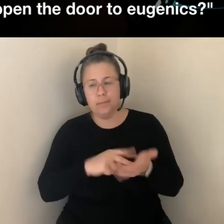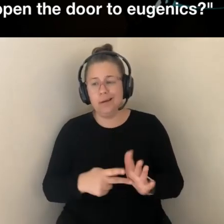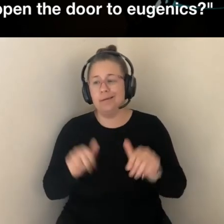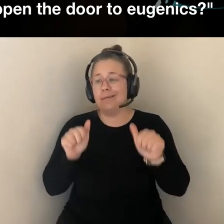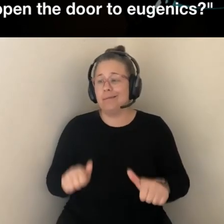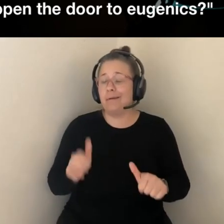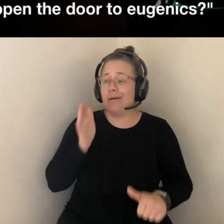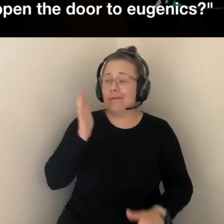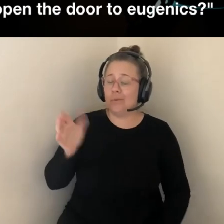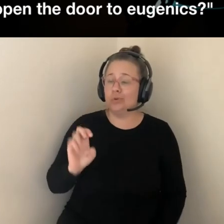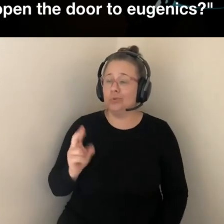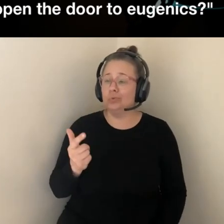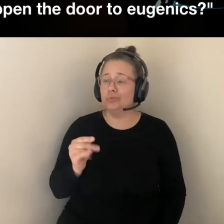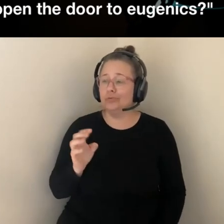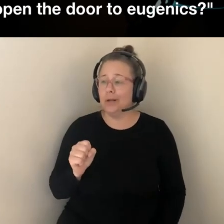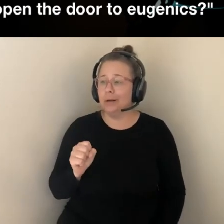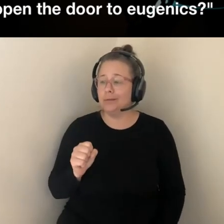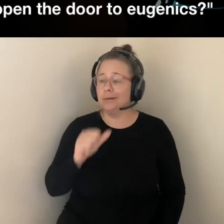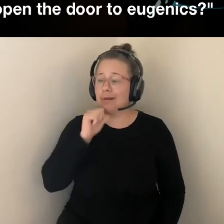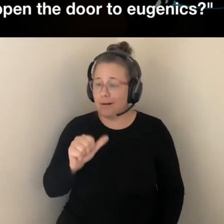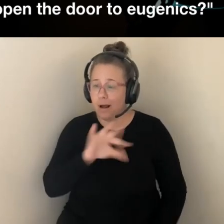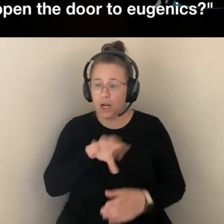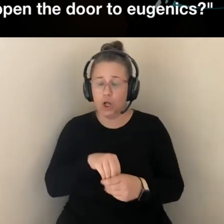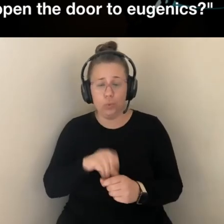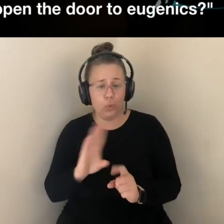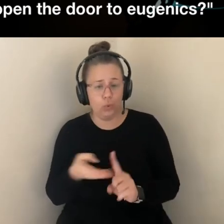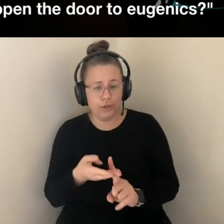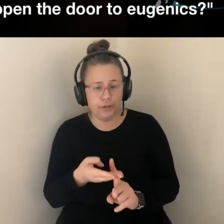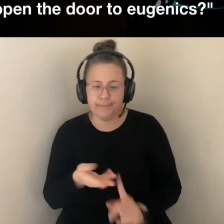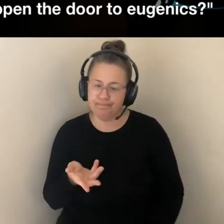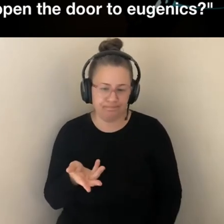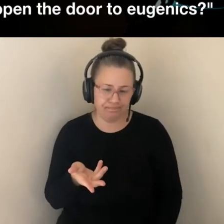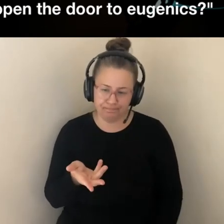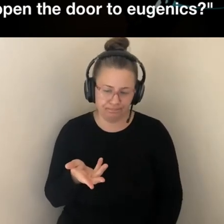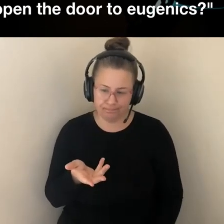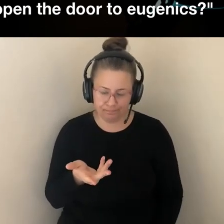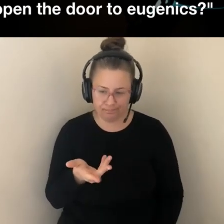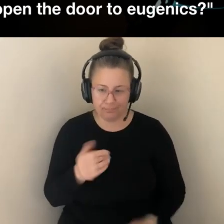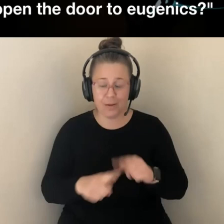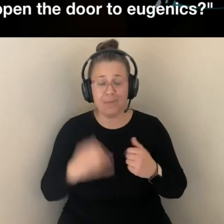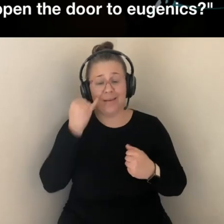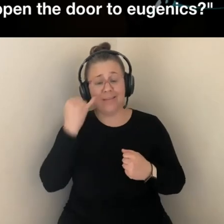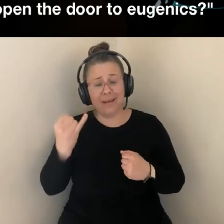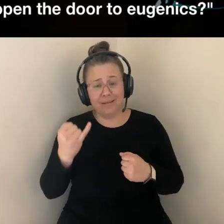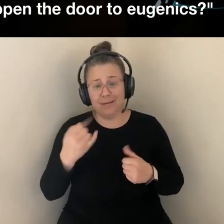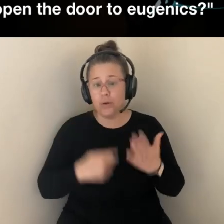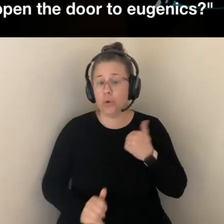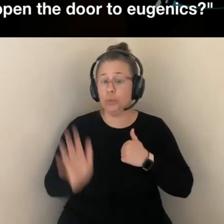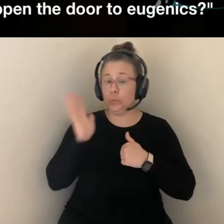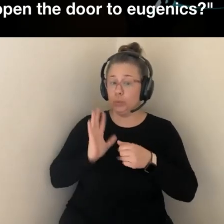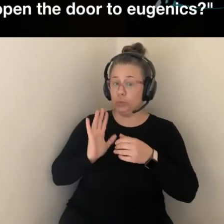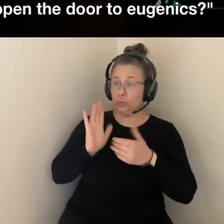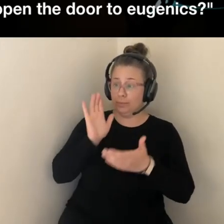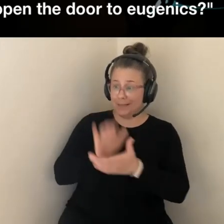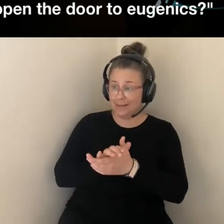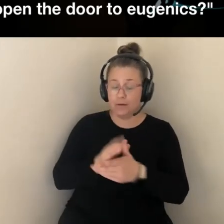THINK AND THAT THE IDEAS THAT ARE IN COMMON BETWEEN PAST AND PRESENT EUGENICS ARE REALLY CRUCIAL IN HOW WE THINK